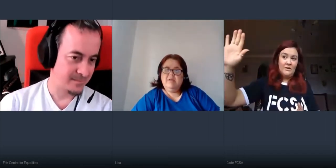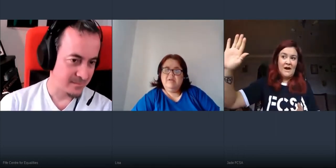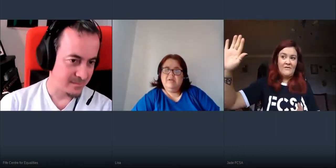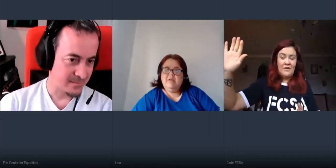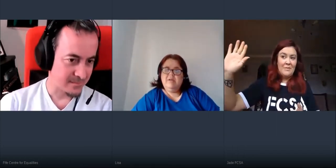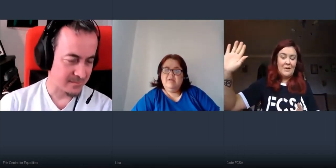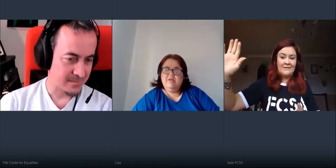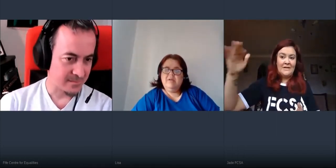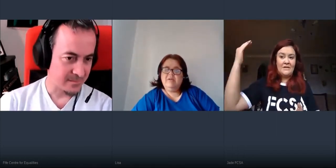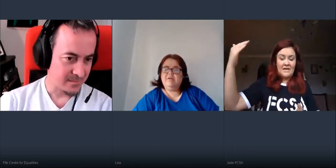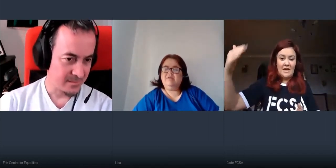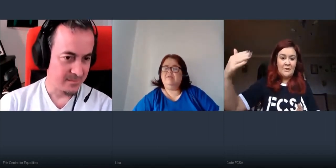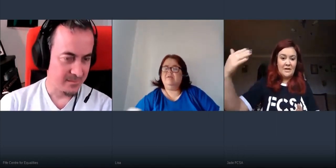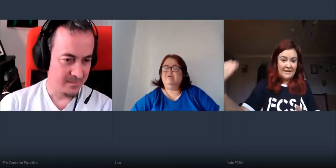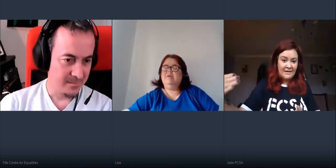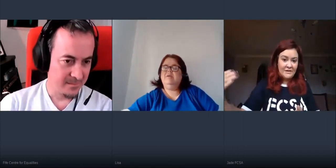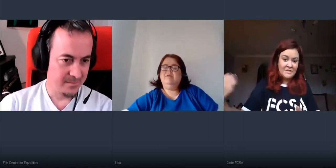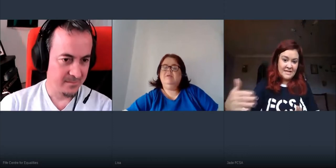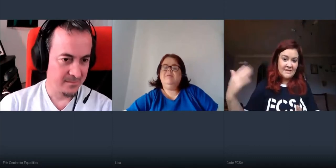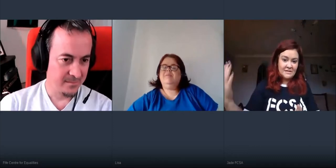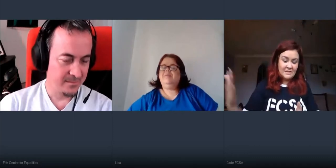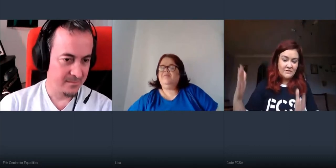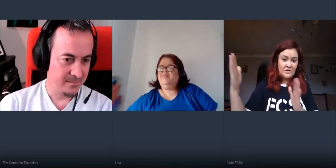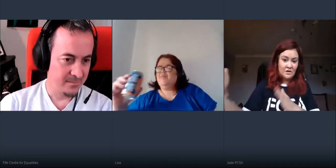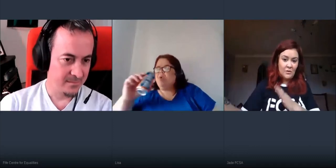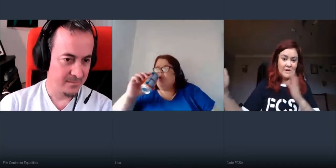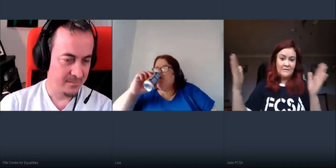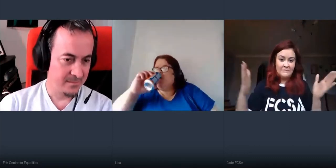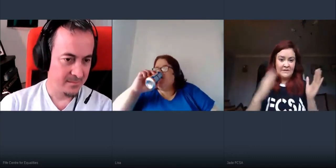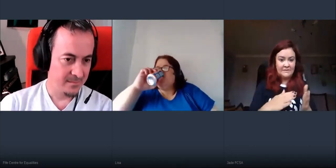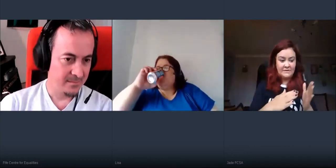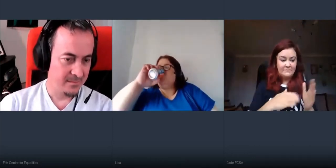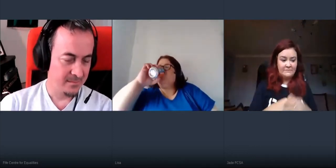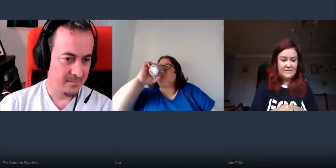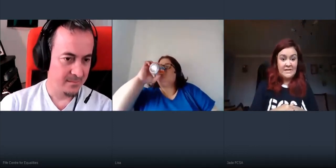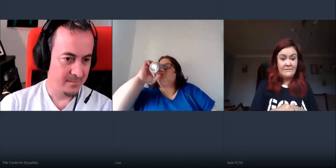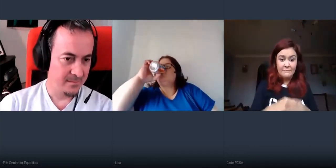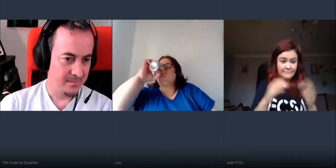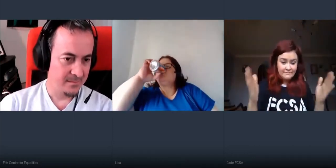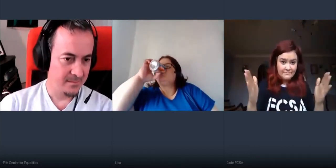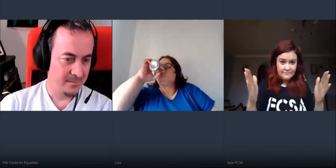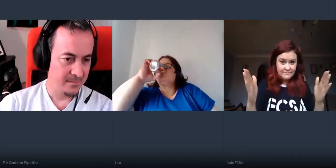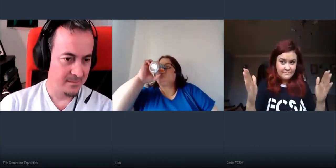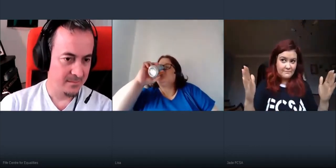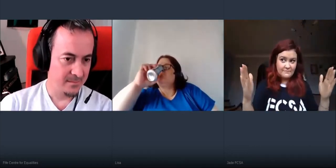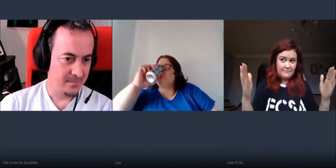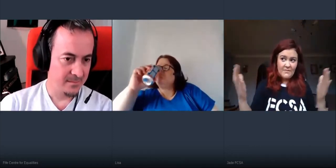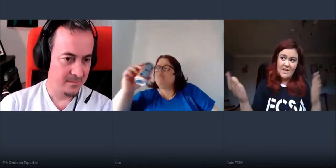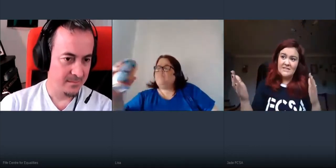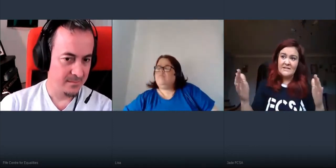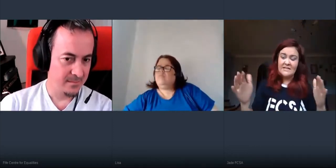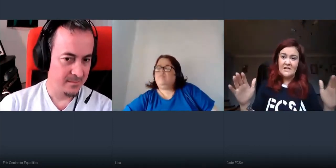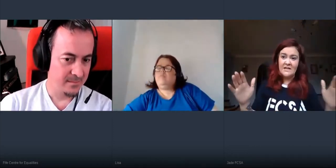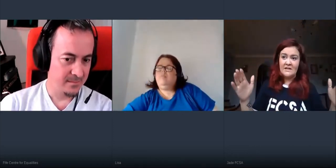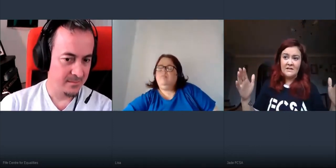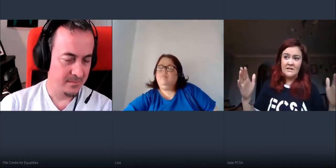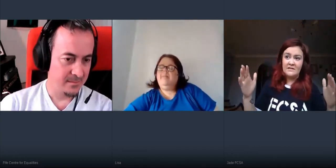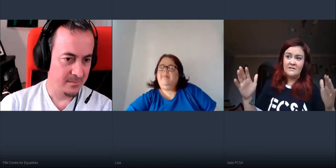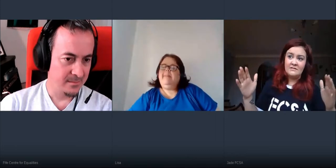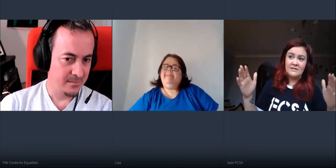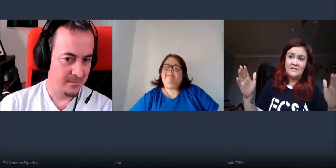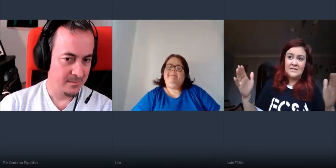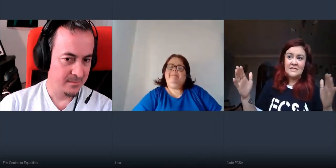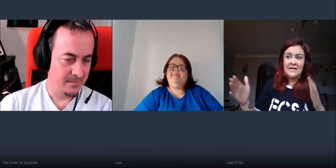we have all that planned out as to how we're going to get them the tickets and stuff so they go in and see and dear into the the